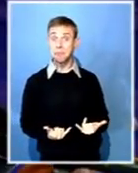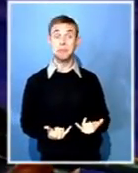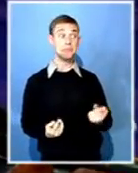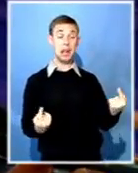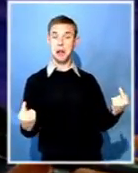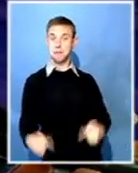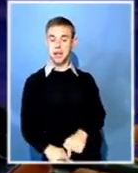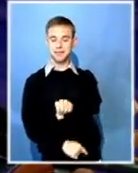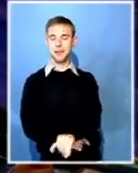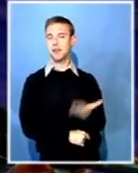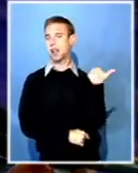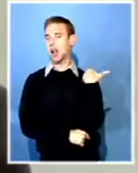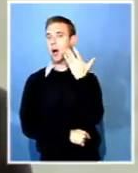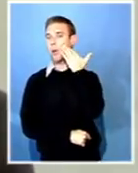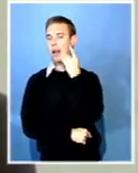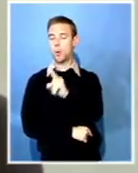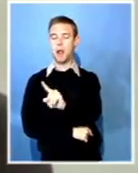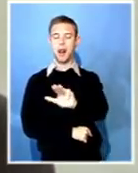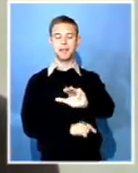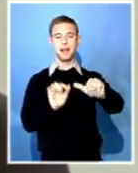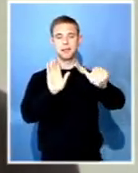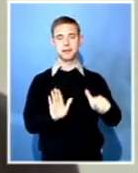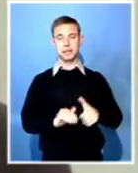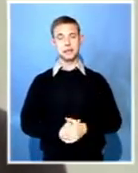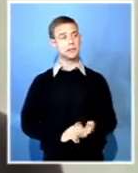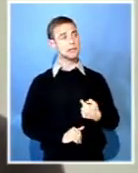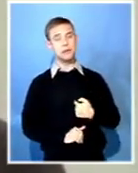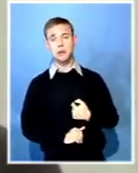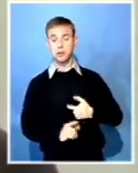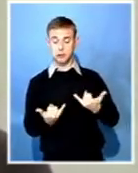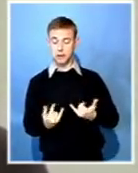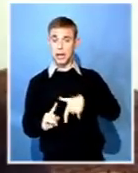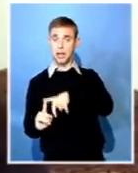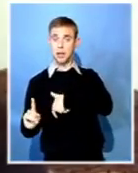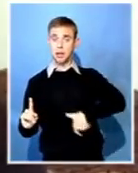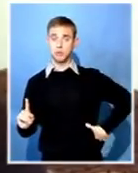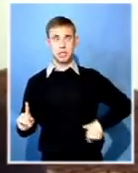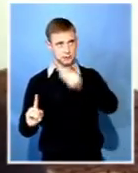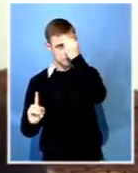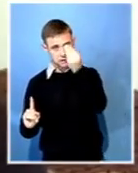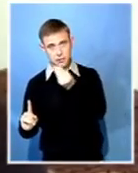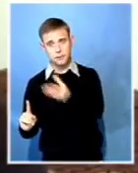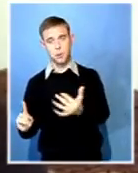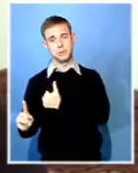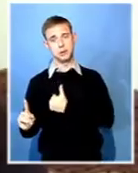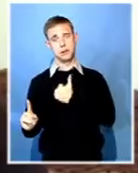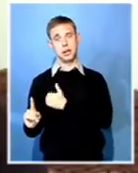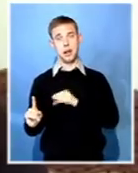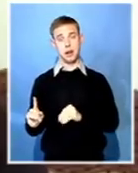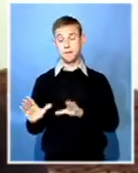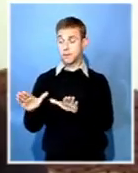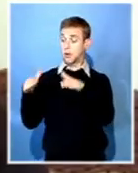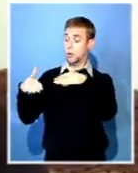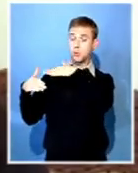parties in sending their messages of condolences to remember this stalwart of deliberation struggle. The presidency says